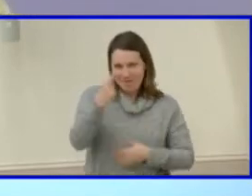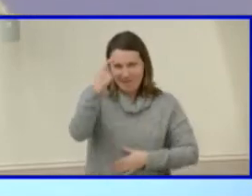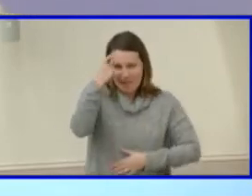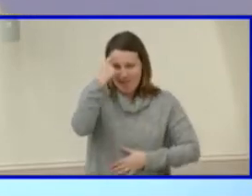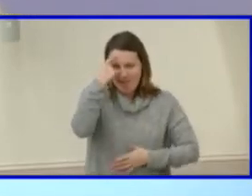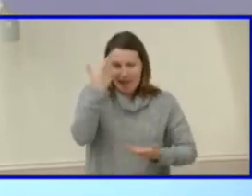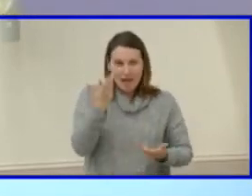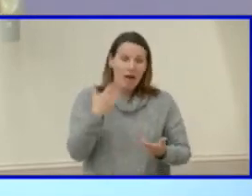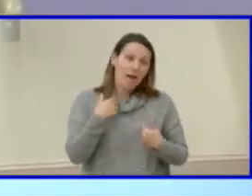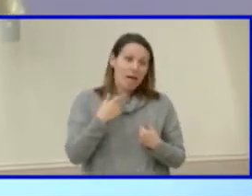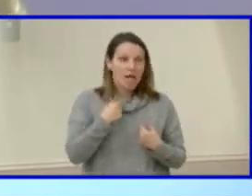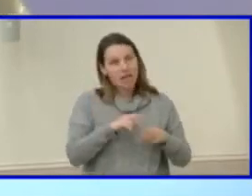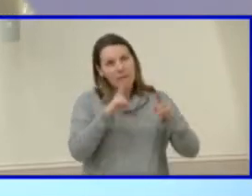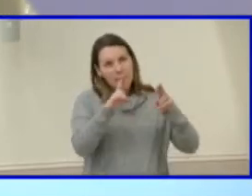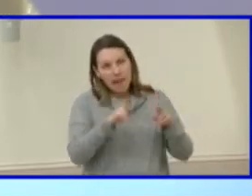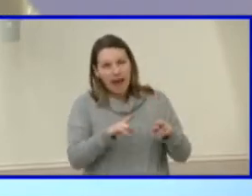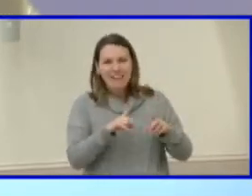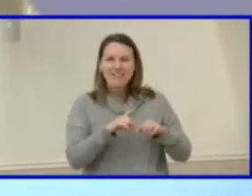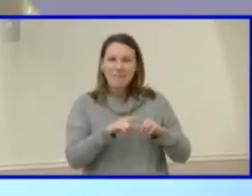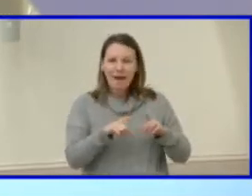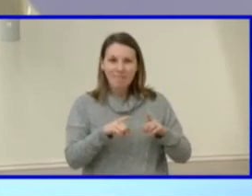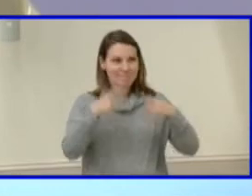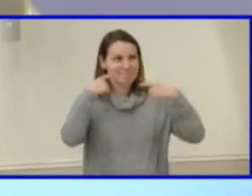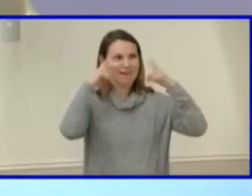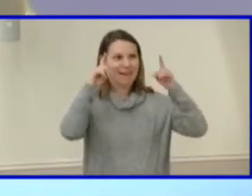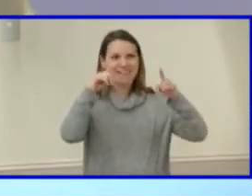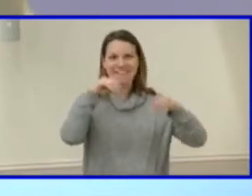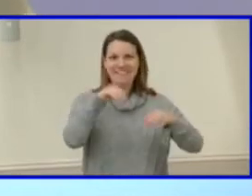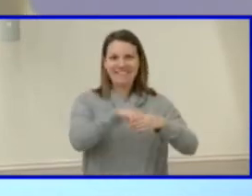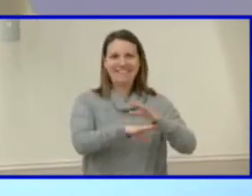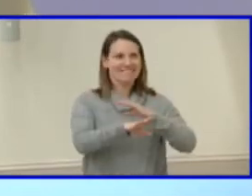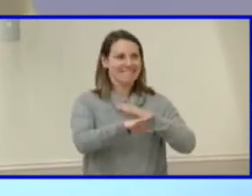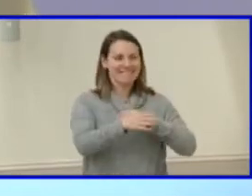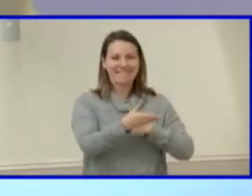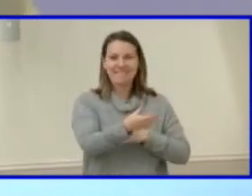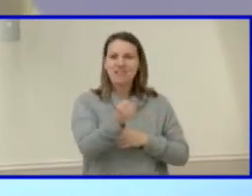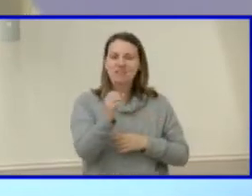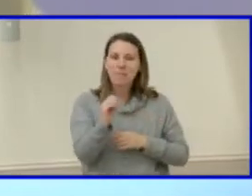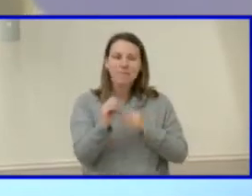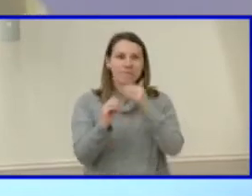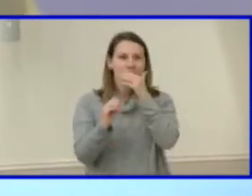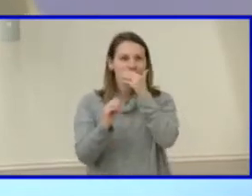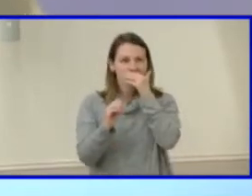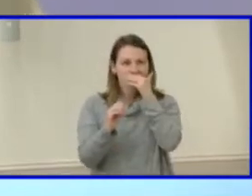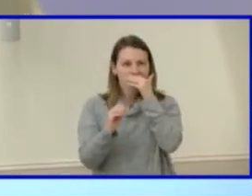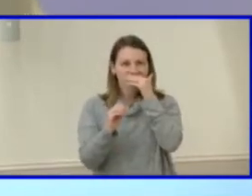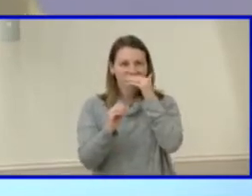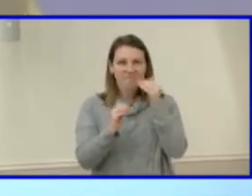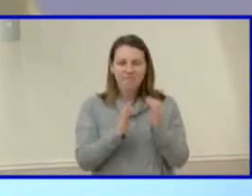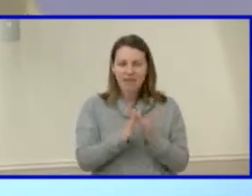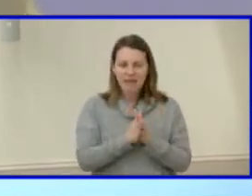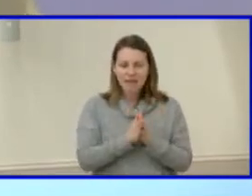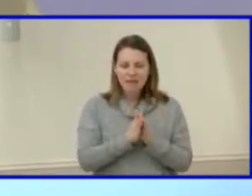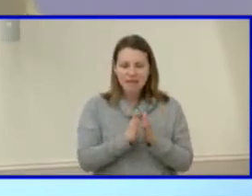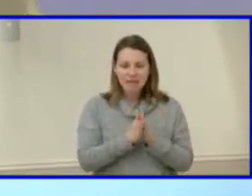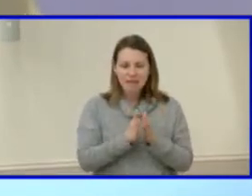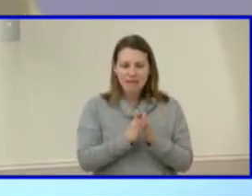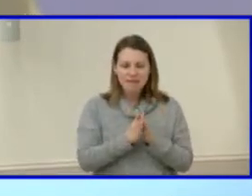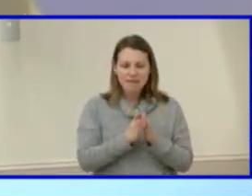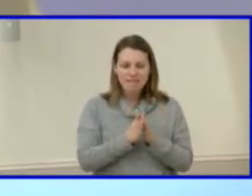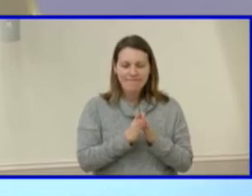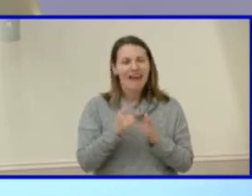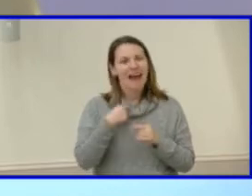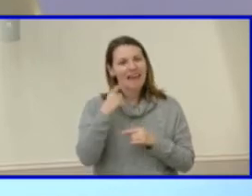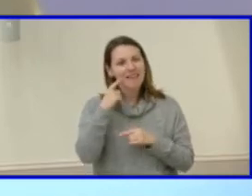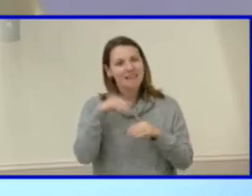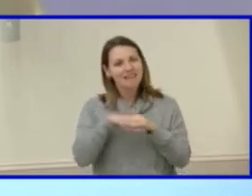were talking to them at Maggie Walker. And so it's an accessibility problem that we have, I think,